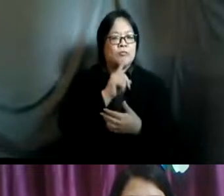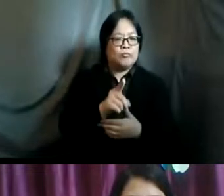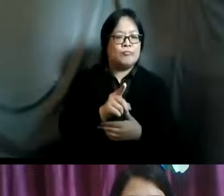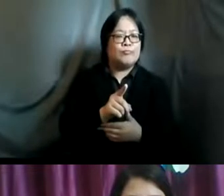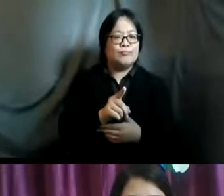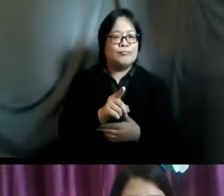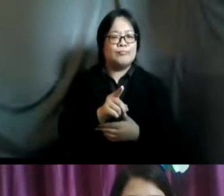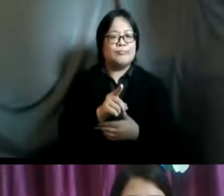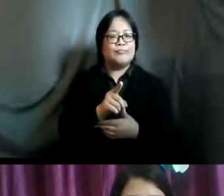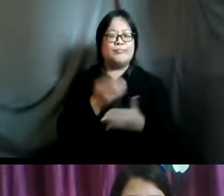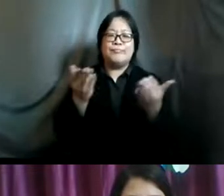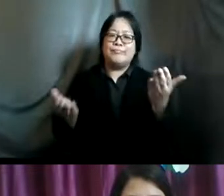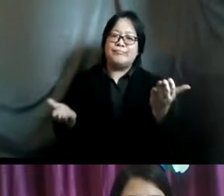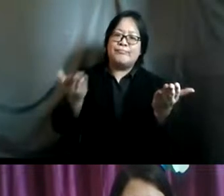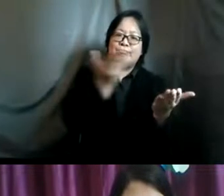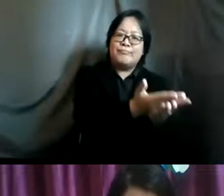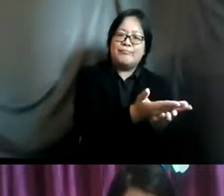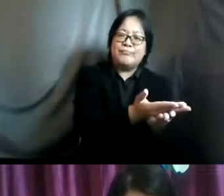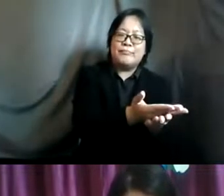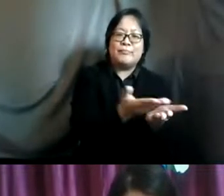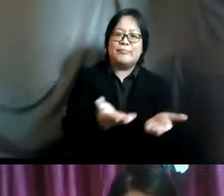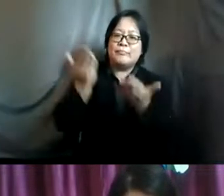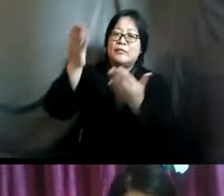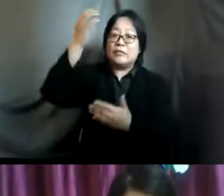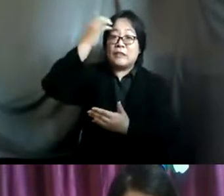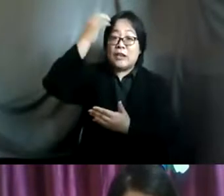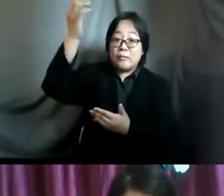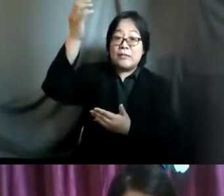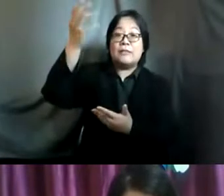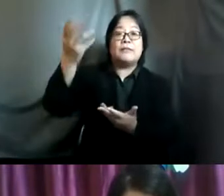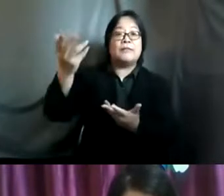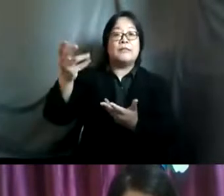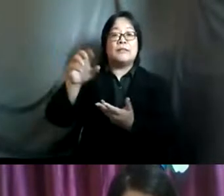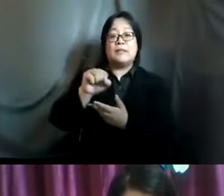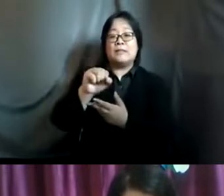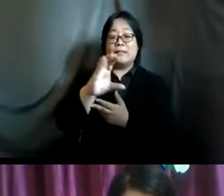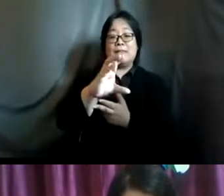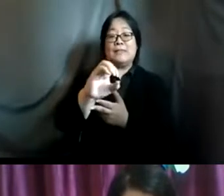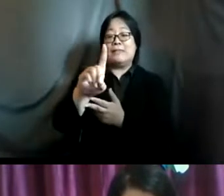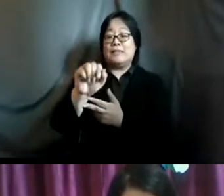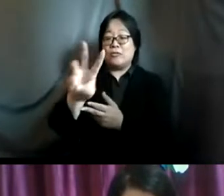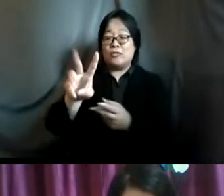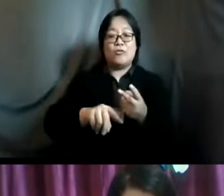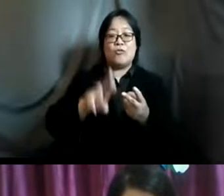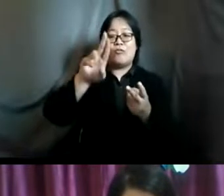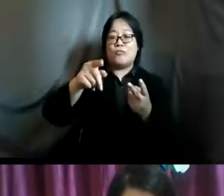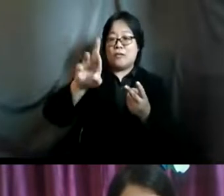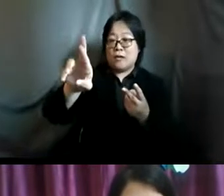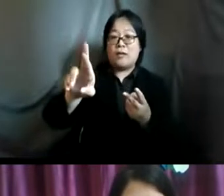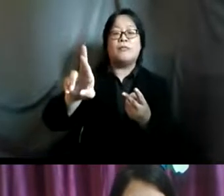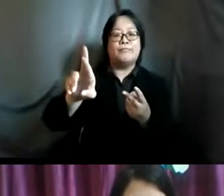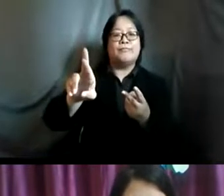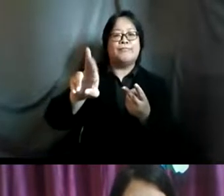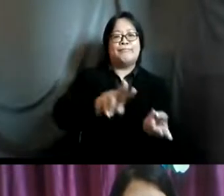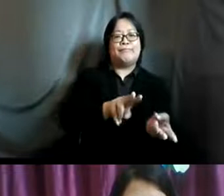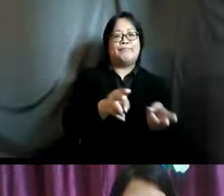recommendations made to governments either through the cedar framework or the upr framework is then translated